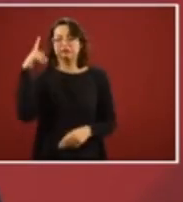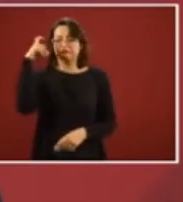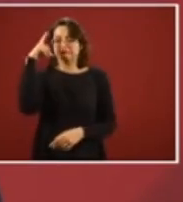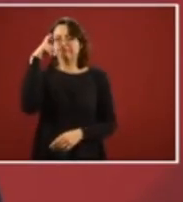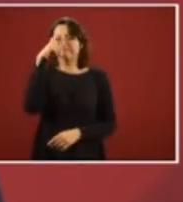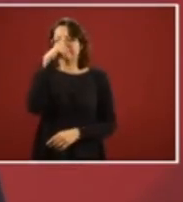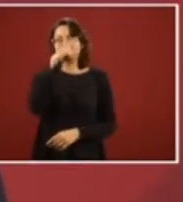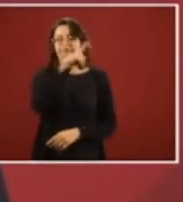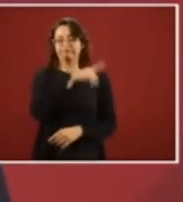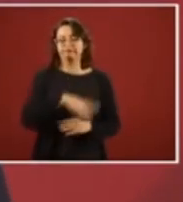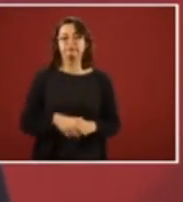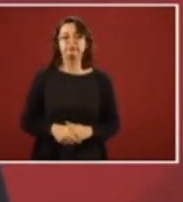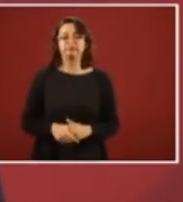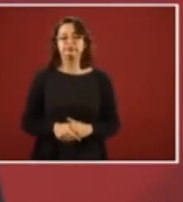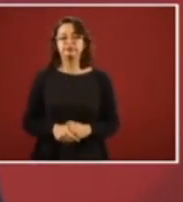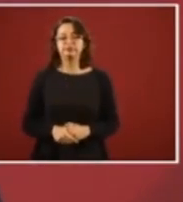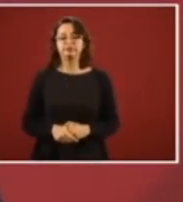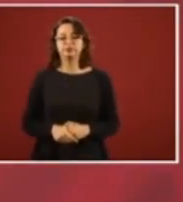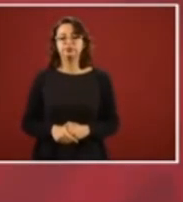airplanes.